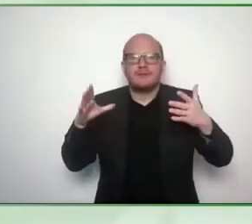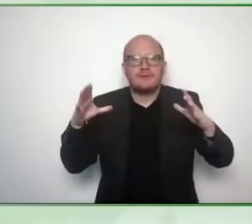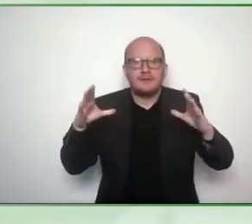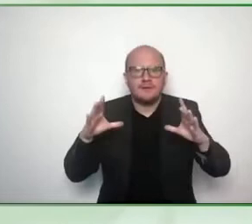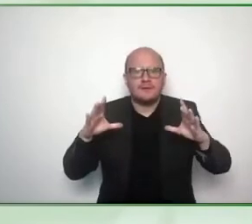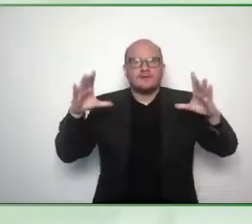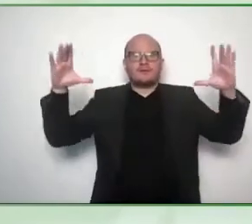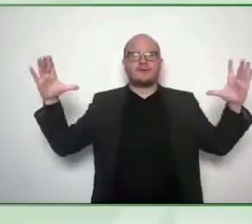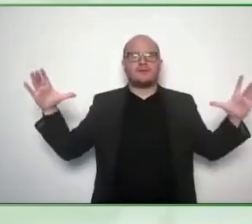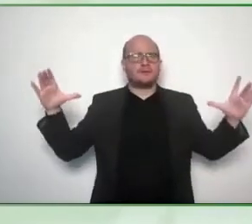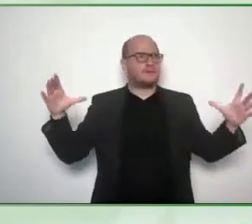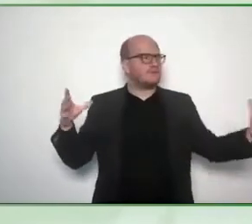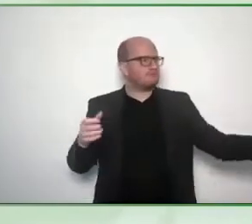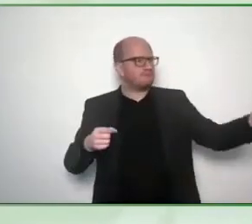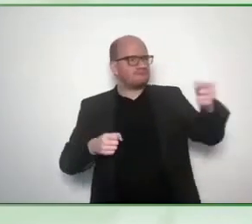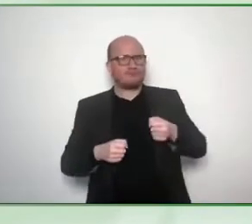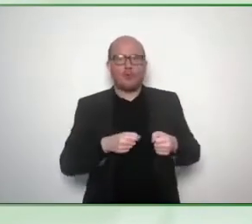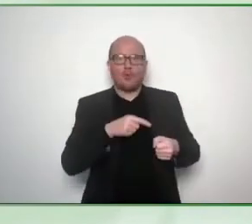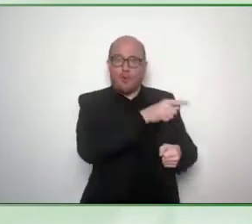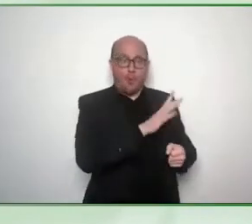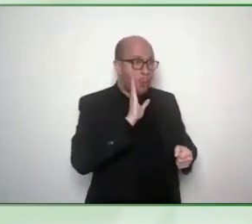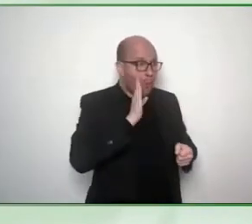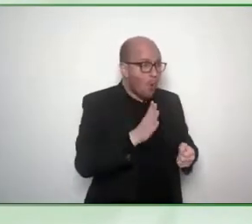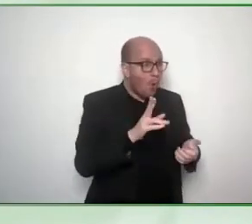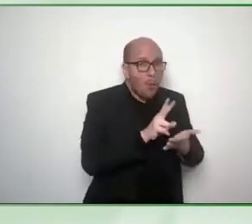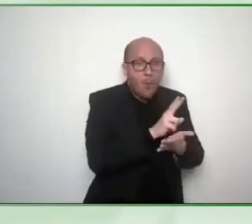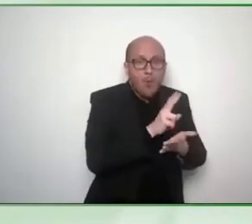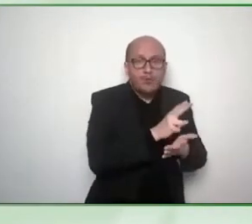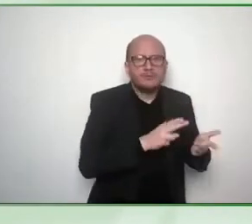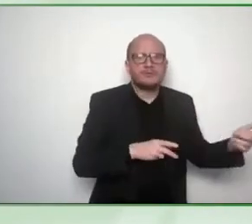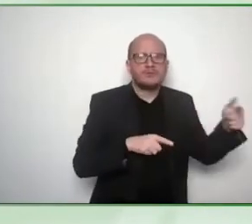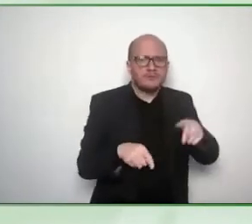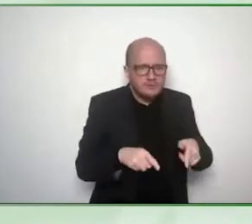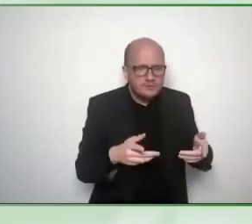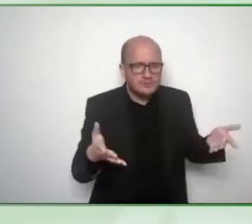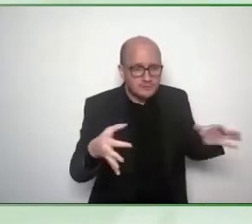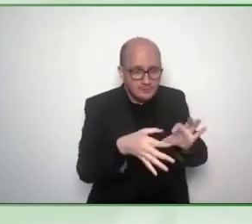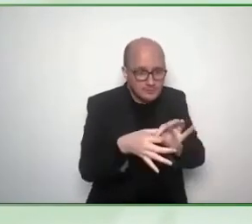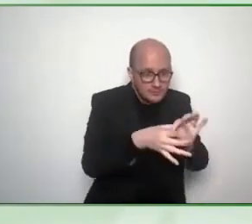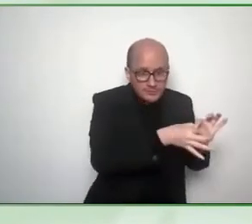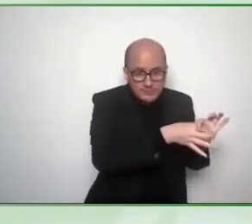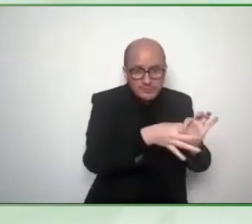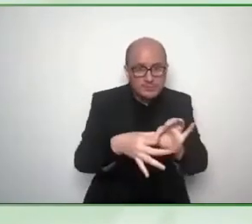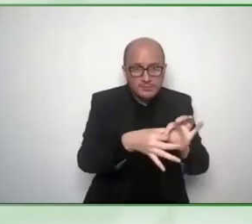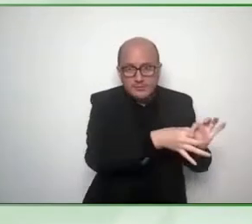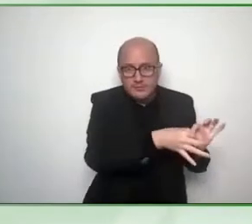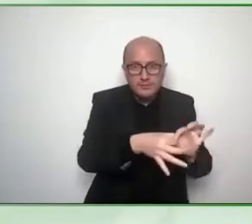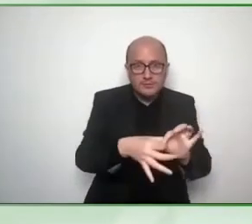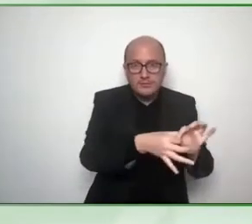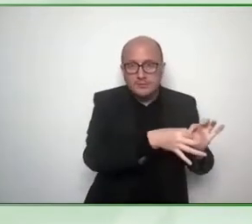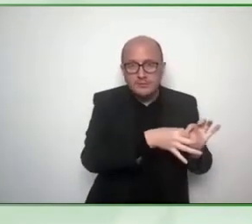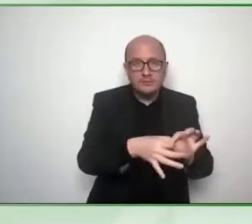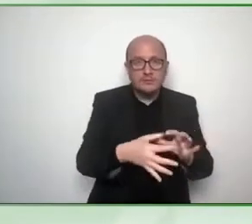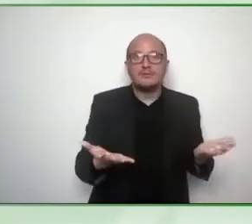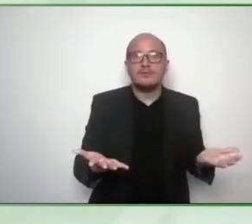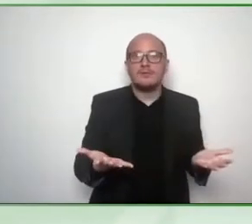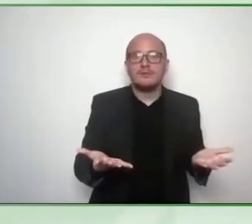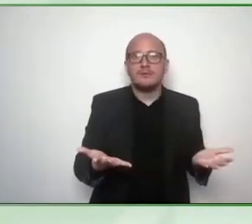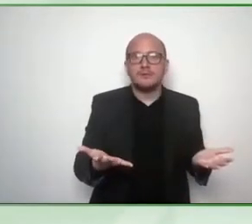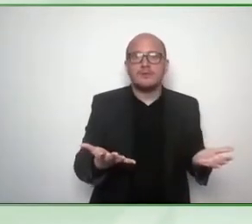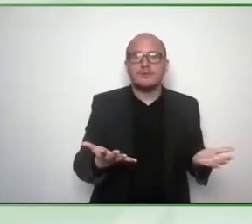said that user centered design is only as good as the user that you put at the center of that design